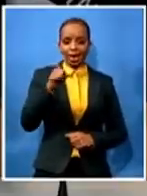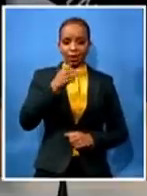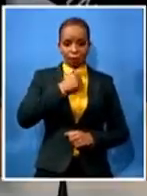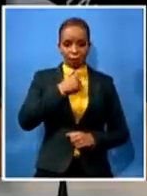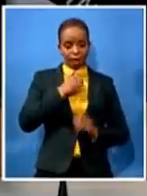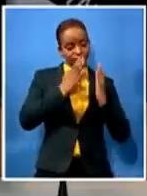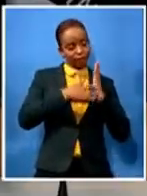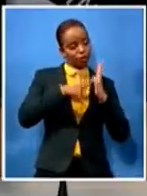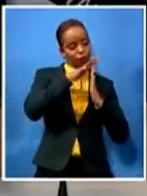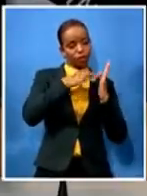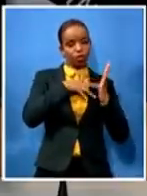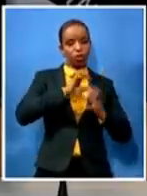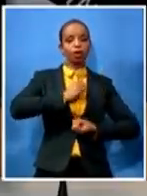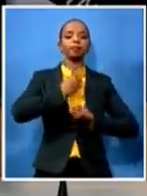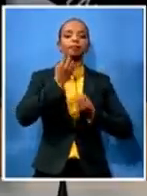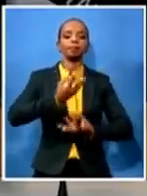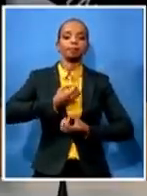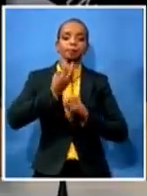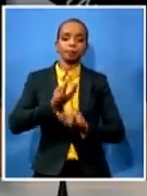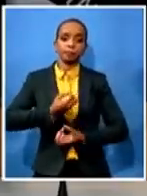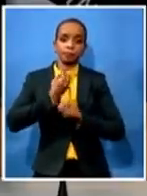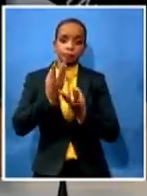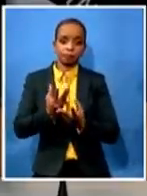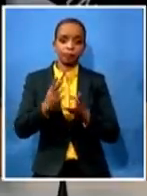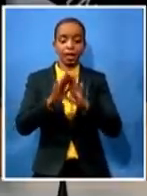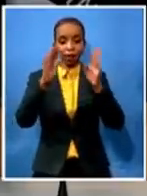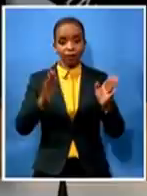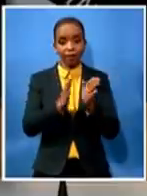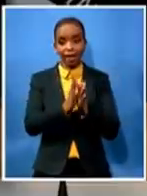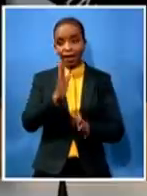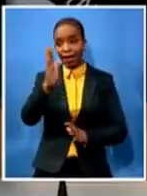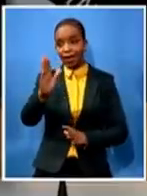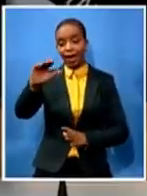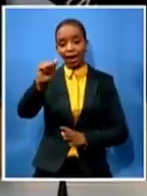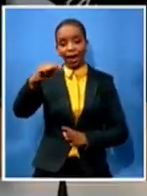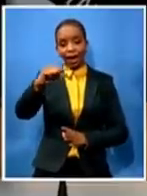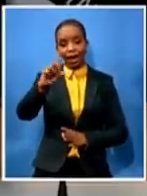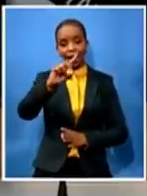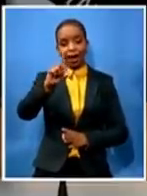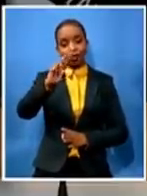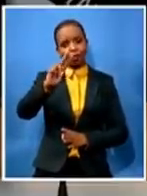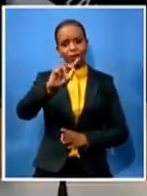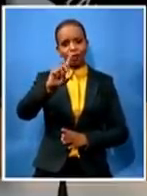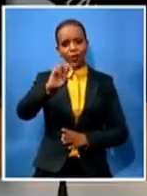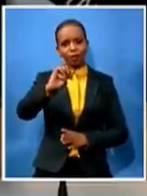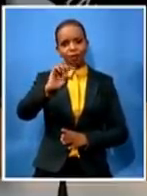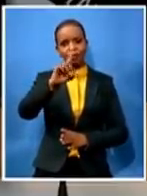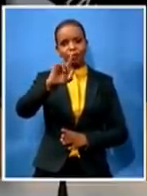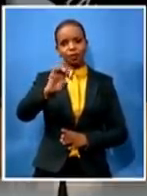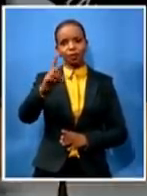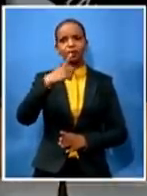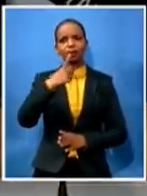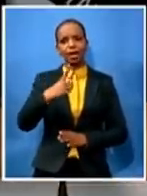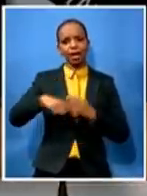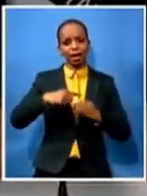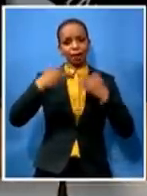akritzi is saying about me only him and his handlers i don't think even his god allows him to do